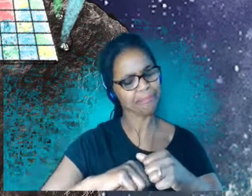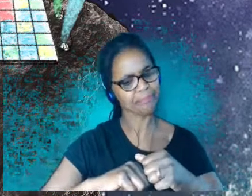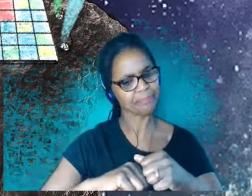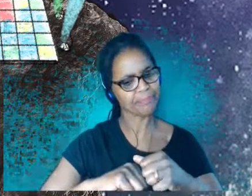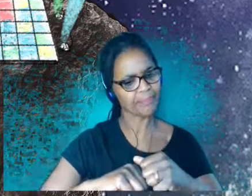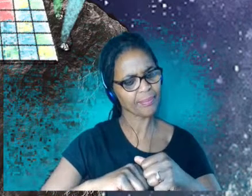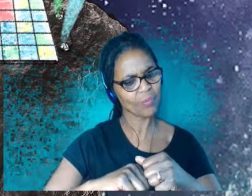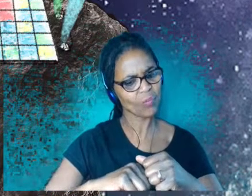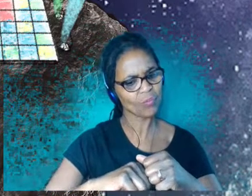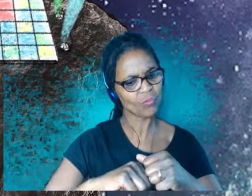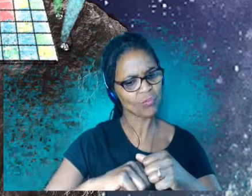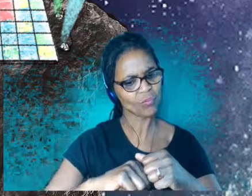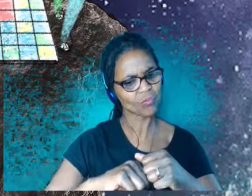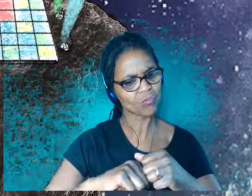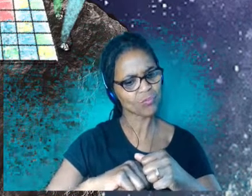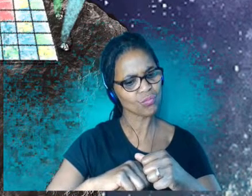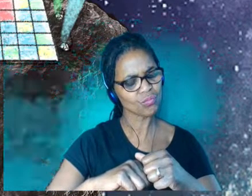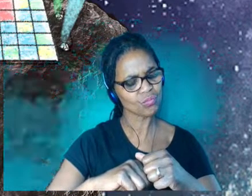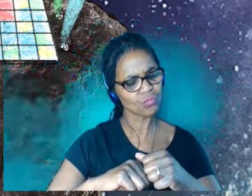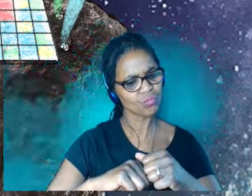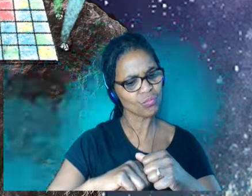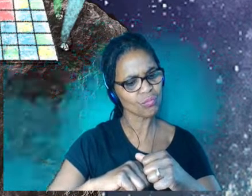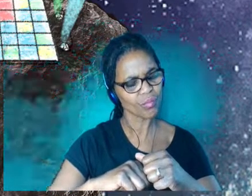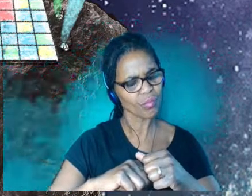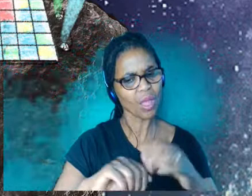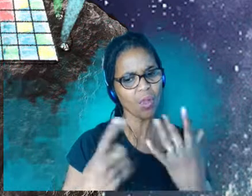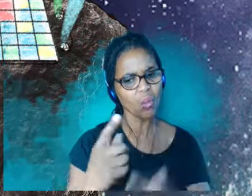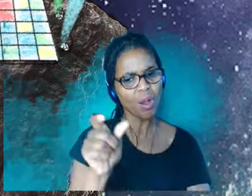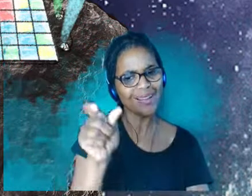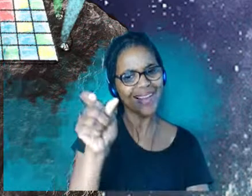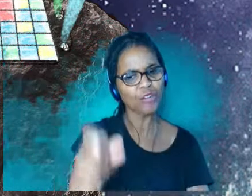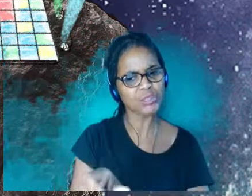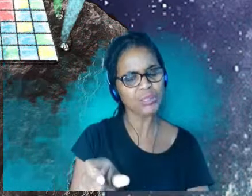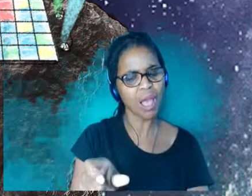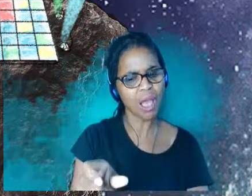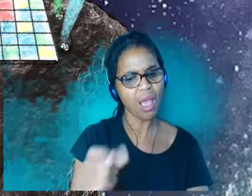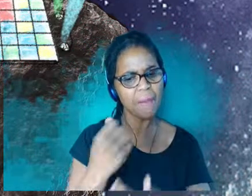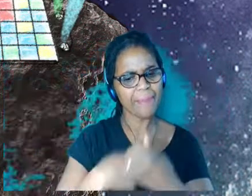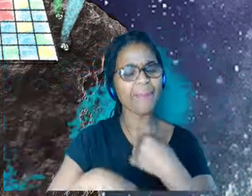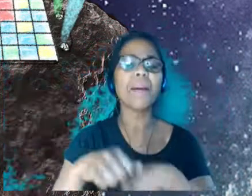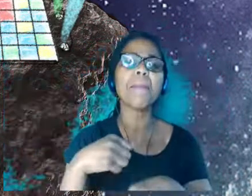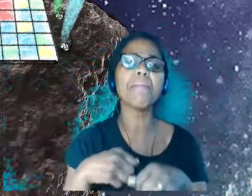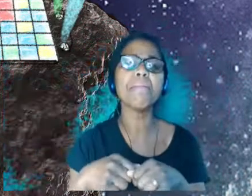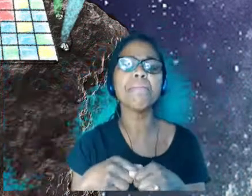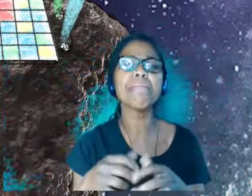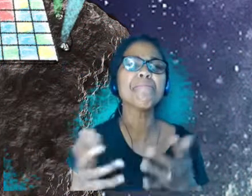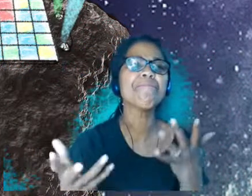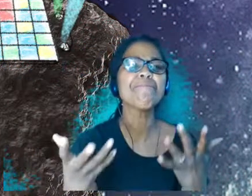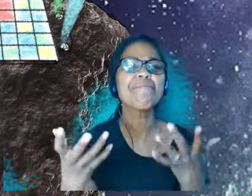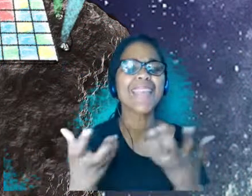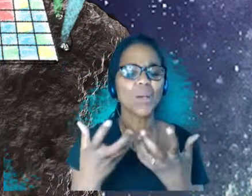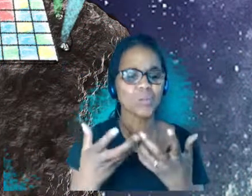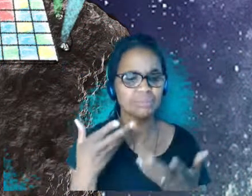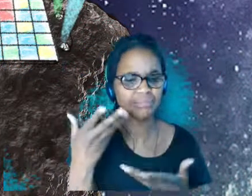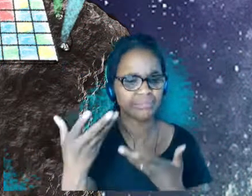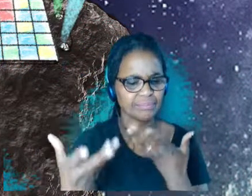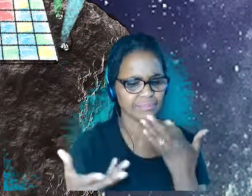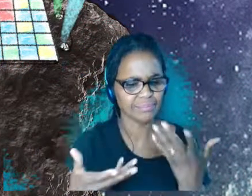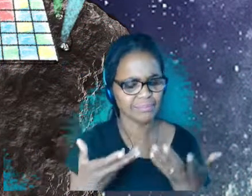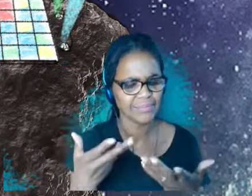sameness for everyone. But,